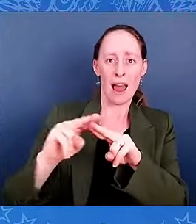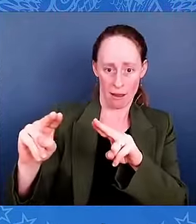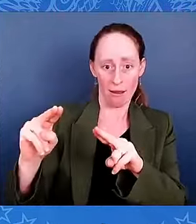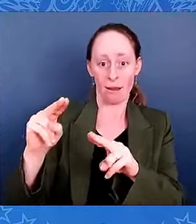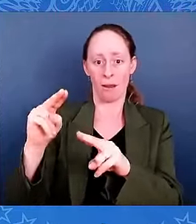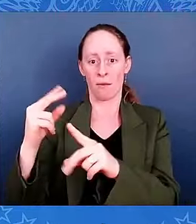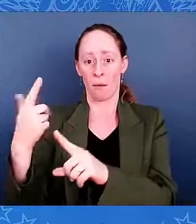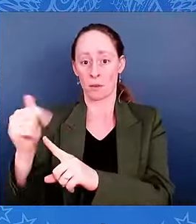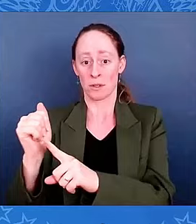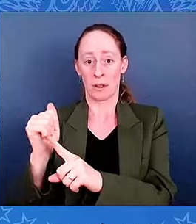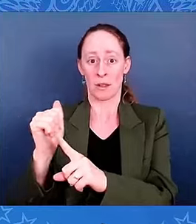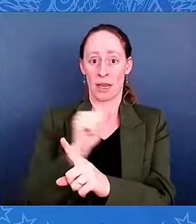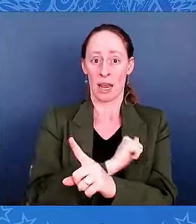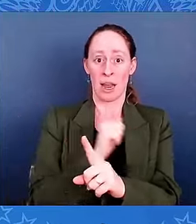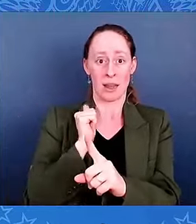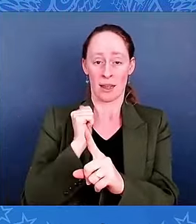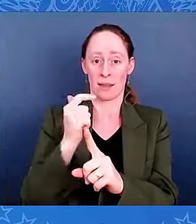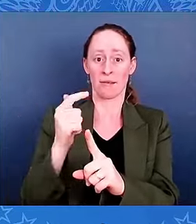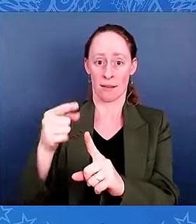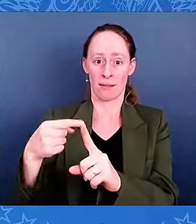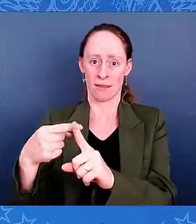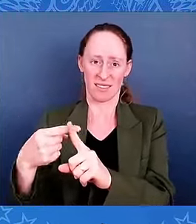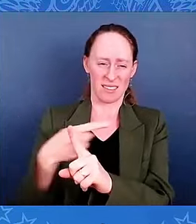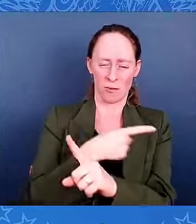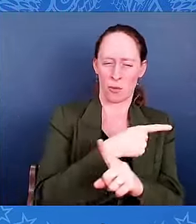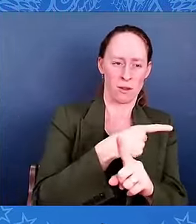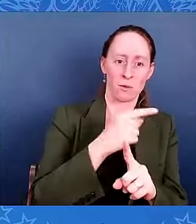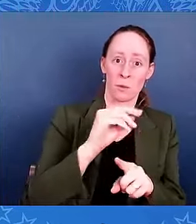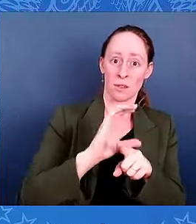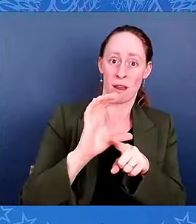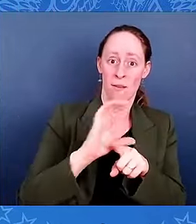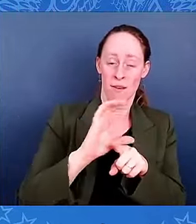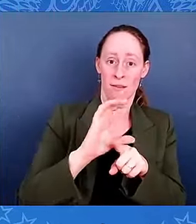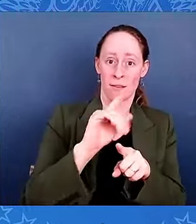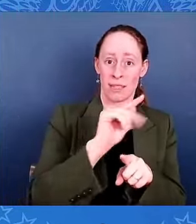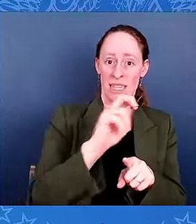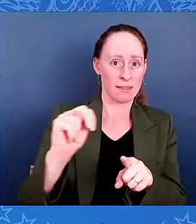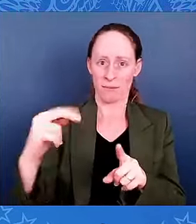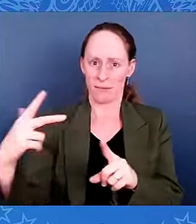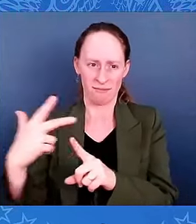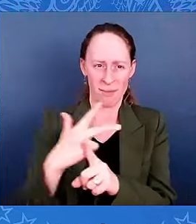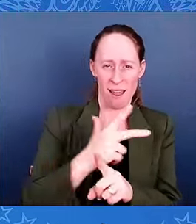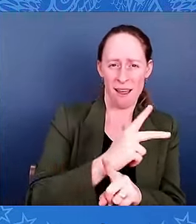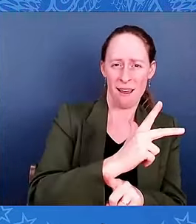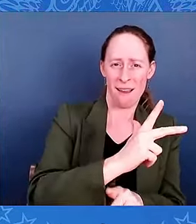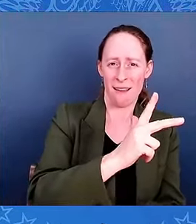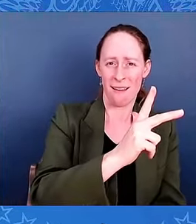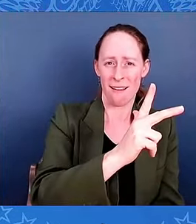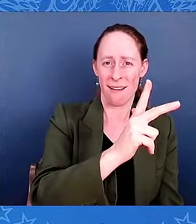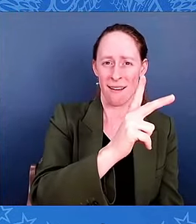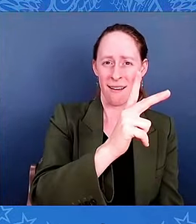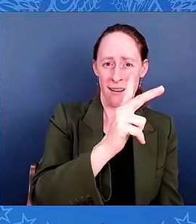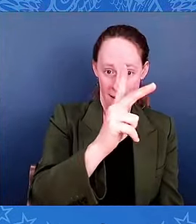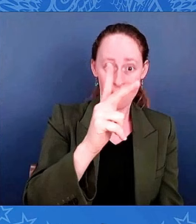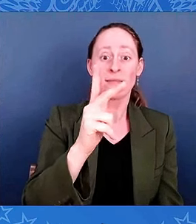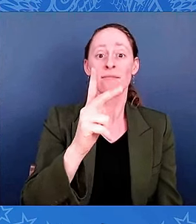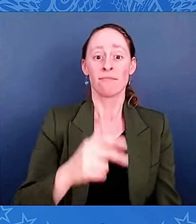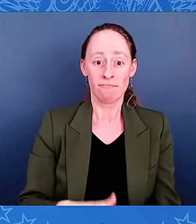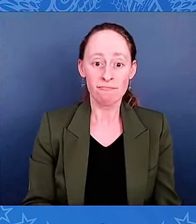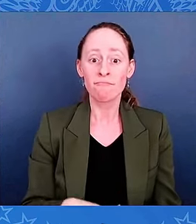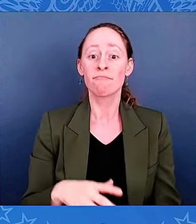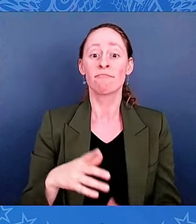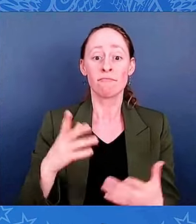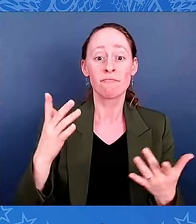Georgia border, which Union troops were preparing to capture. That is Chattanooga. Along the train journey,